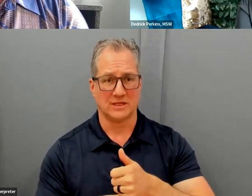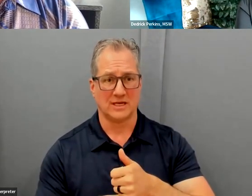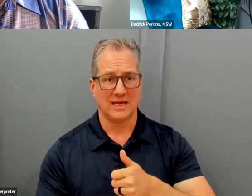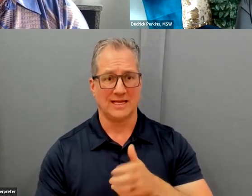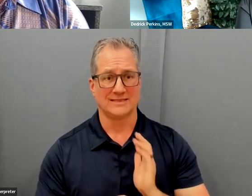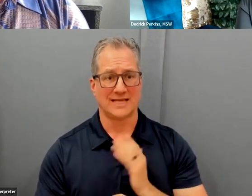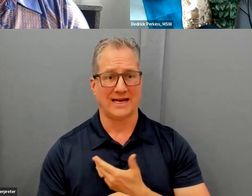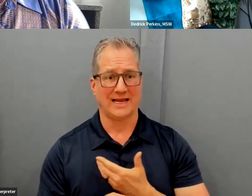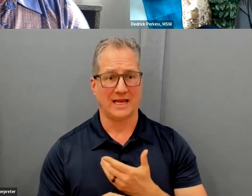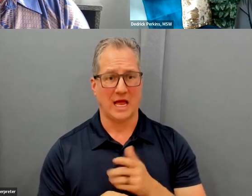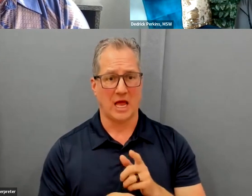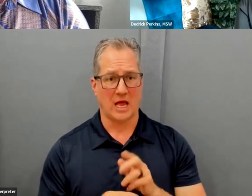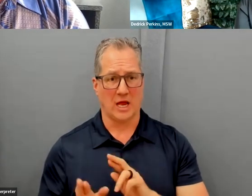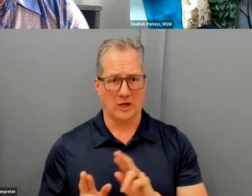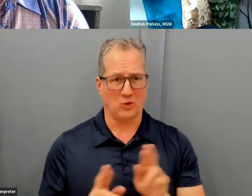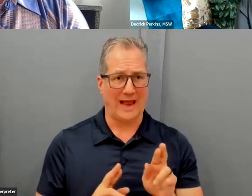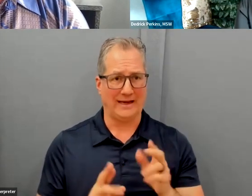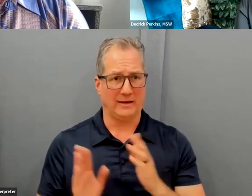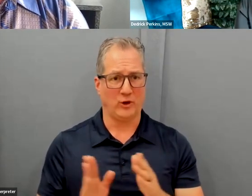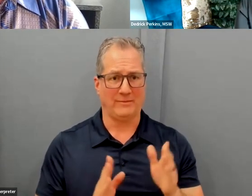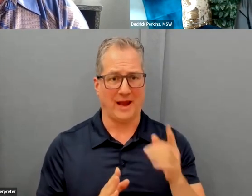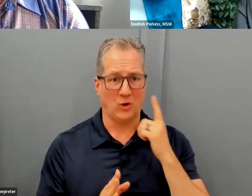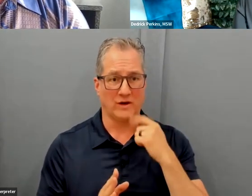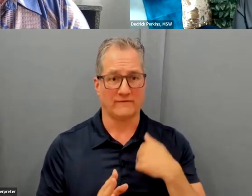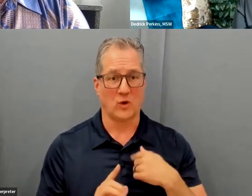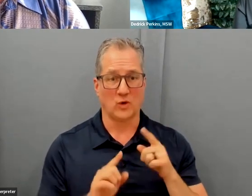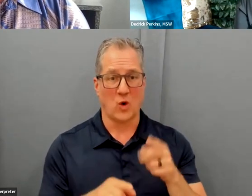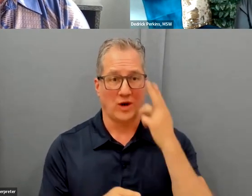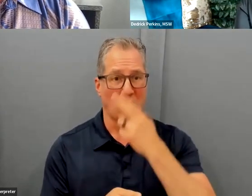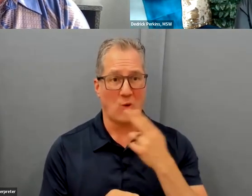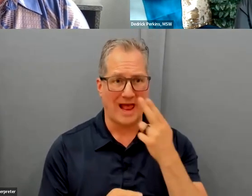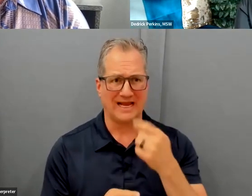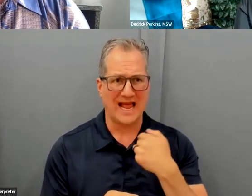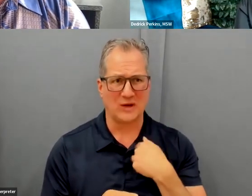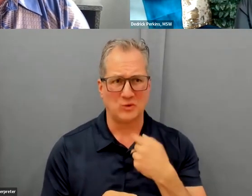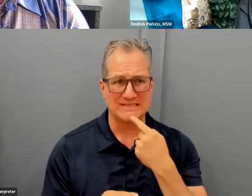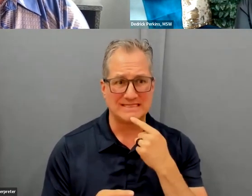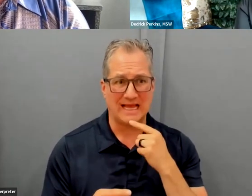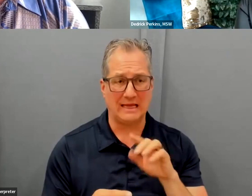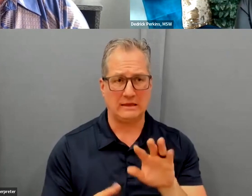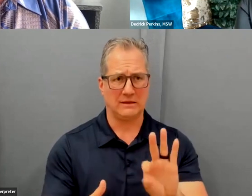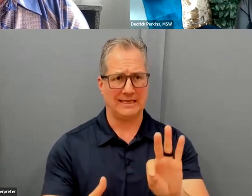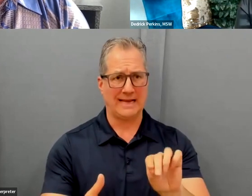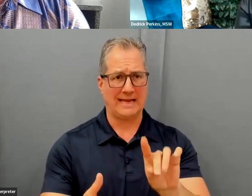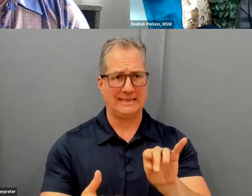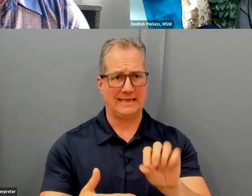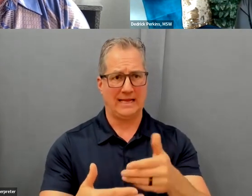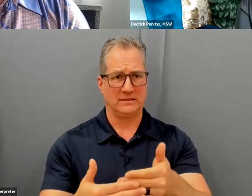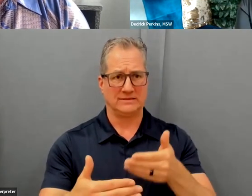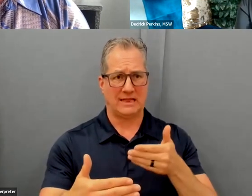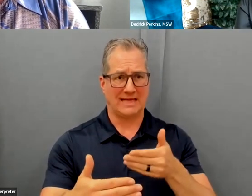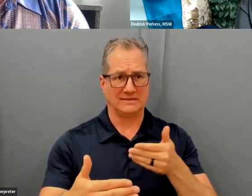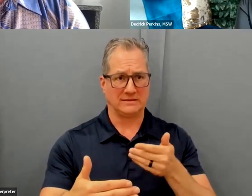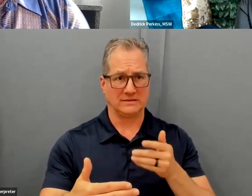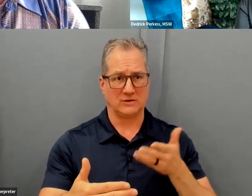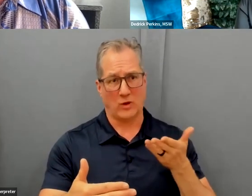Hawaii. And I want to say less than 90 days, like we'll be there in a few months.